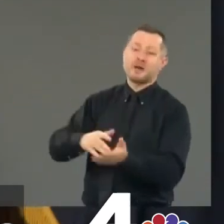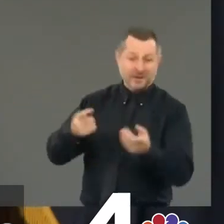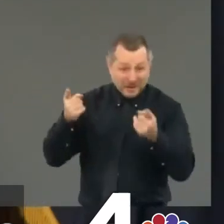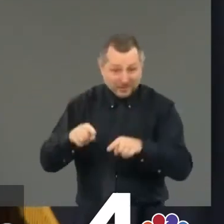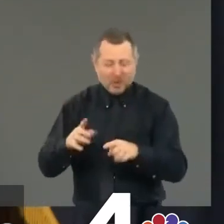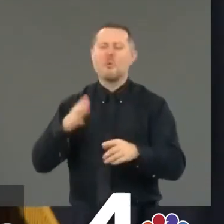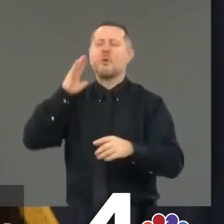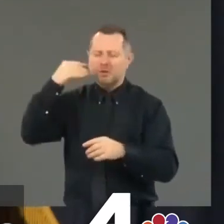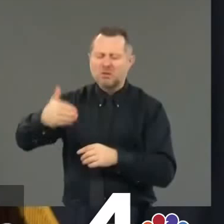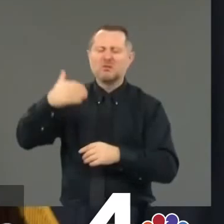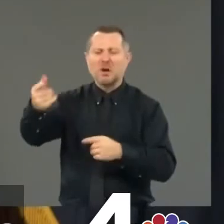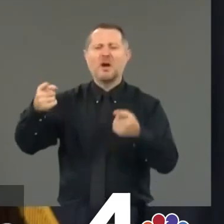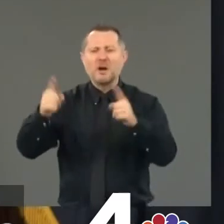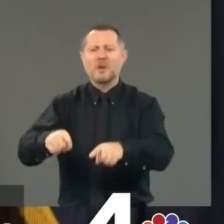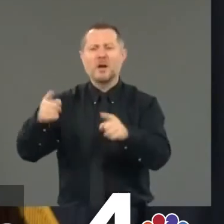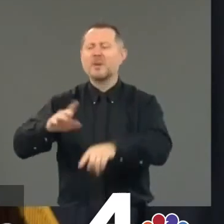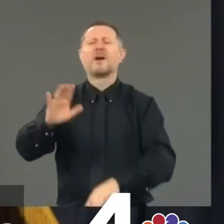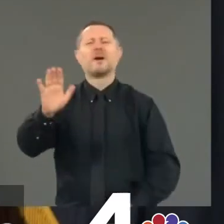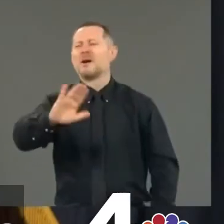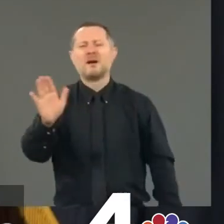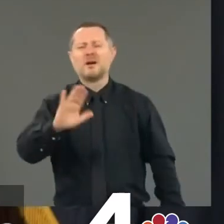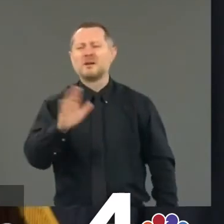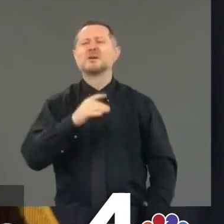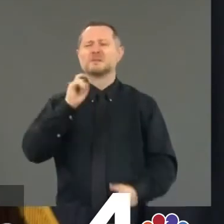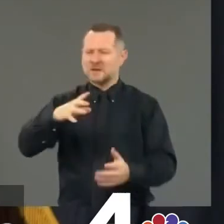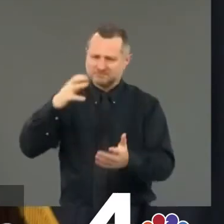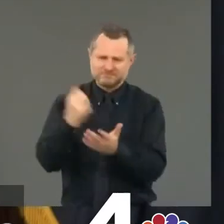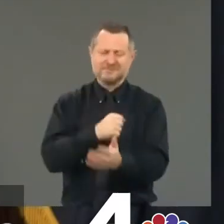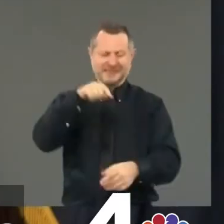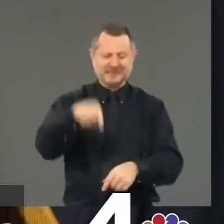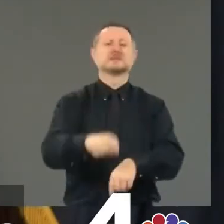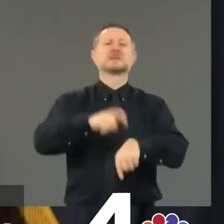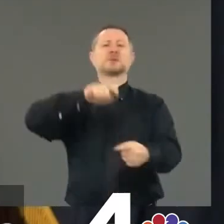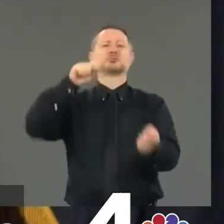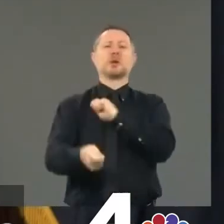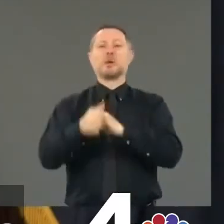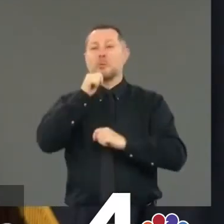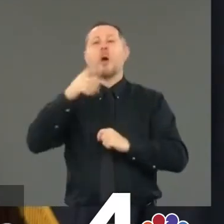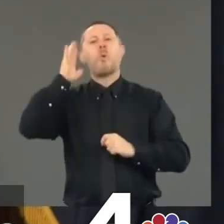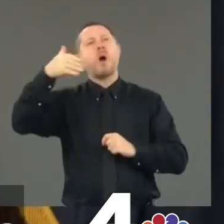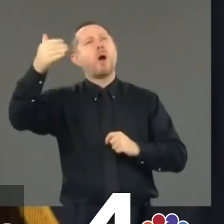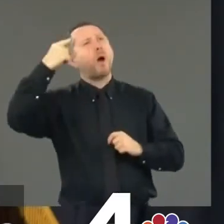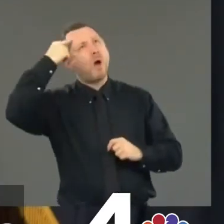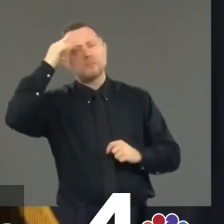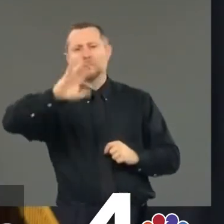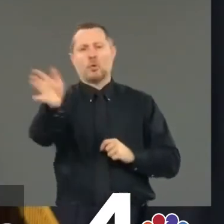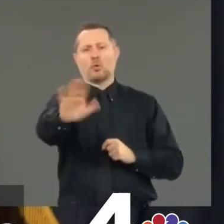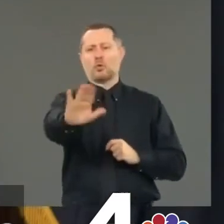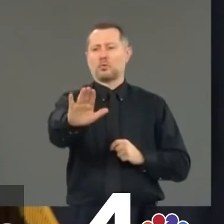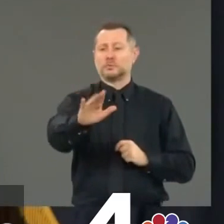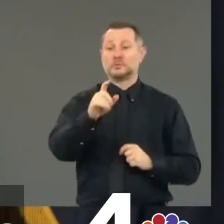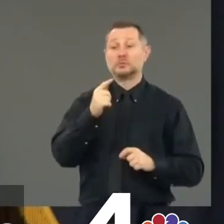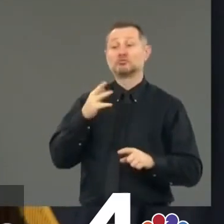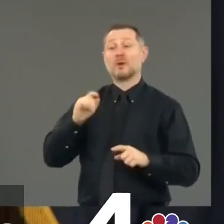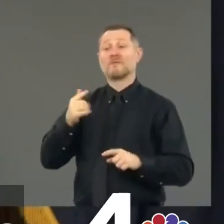never died in the first place. George Floyd must not have died in vain.